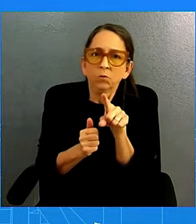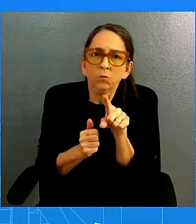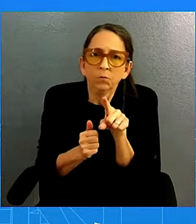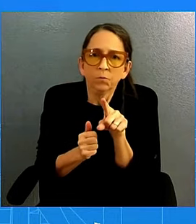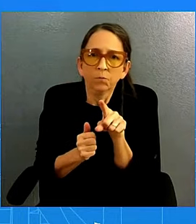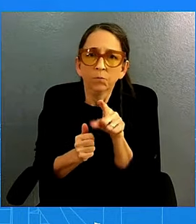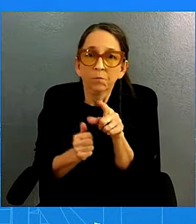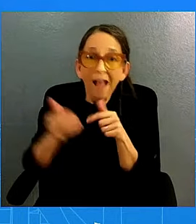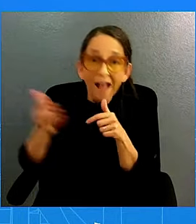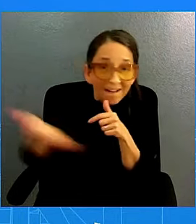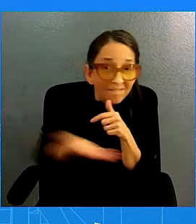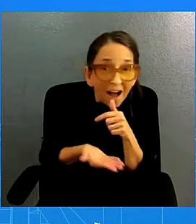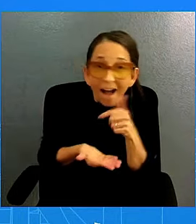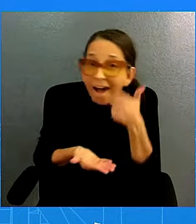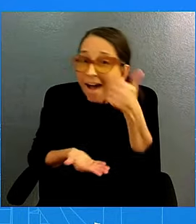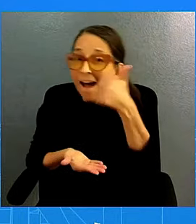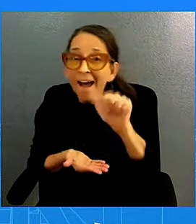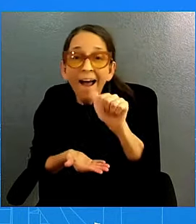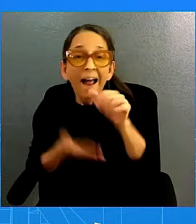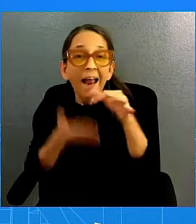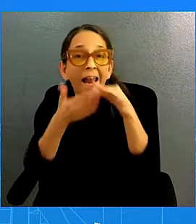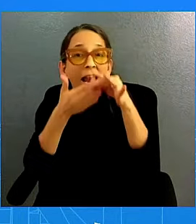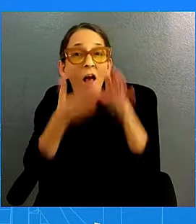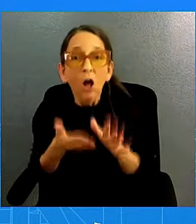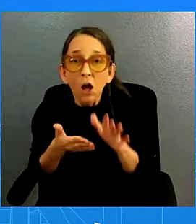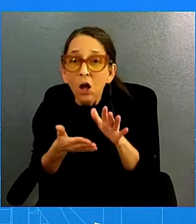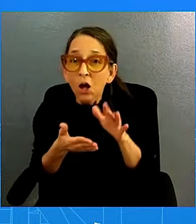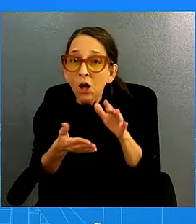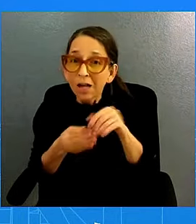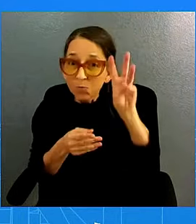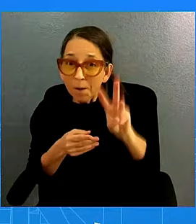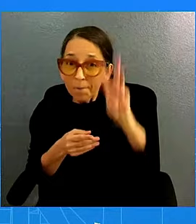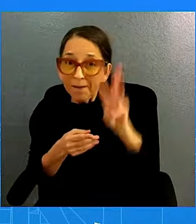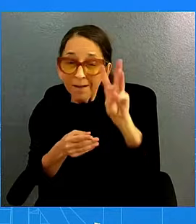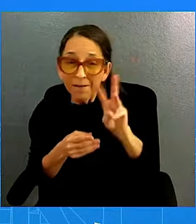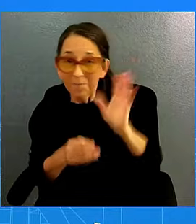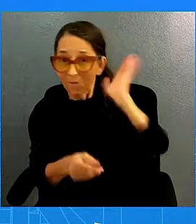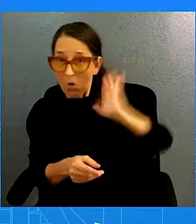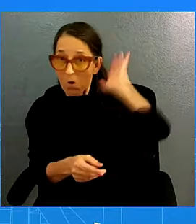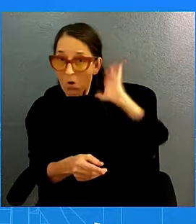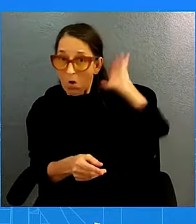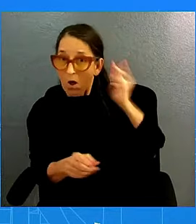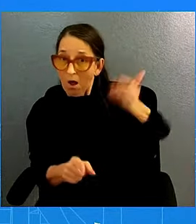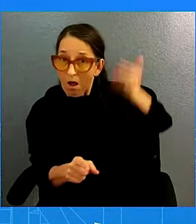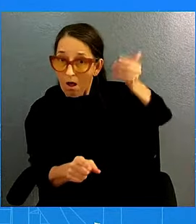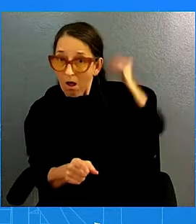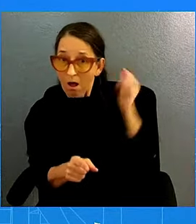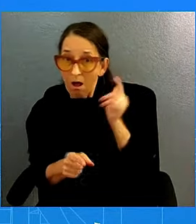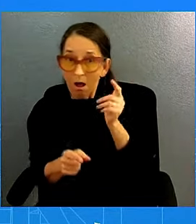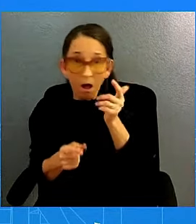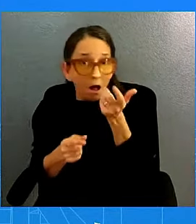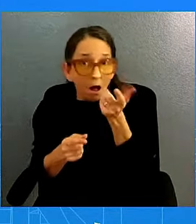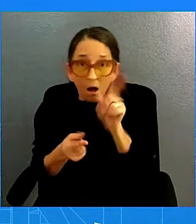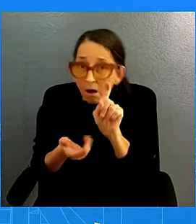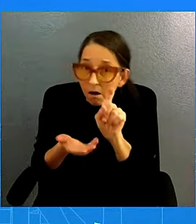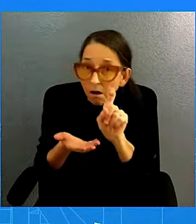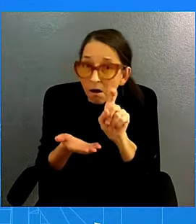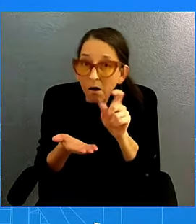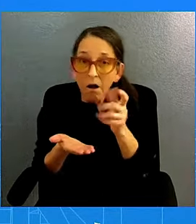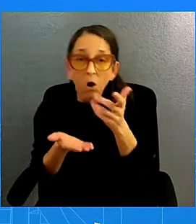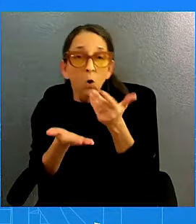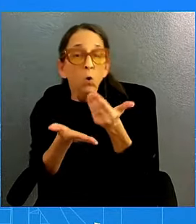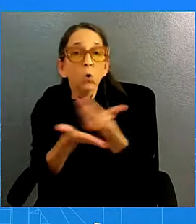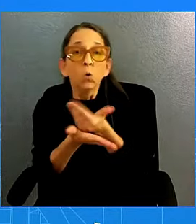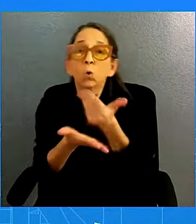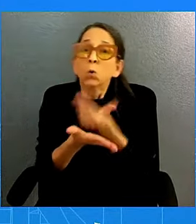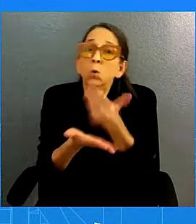previous to now or that he would have done more of had there been a second term? mean, this is a city that's gotten used to him and the